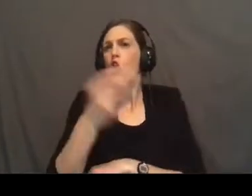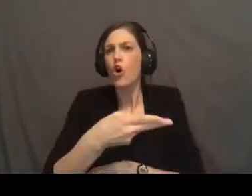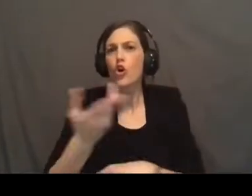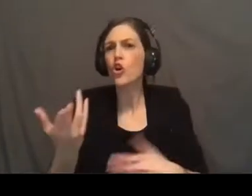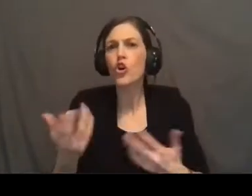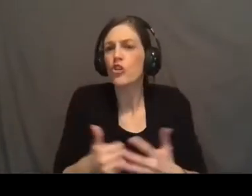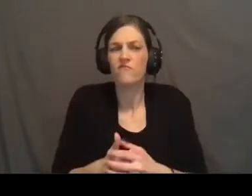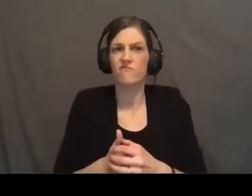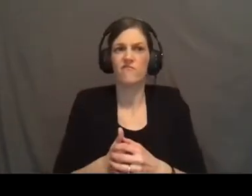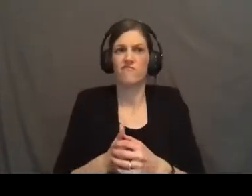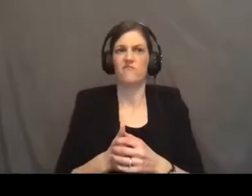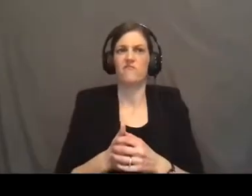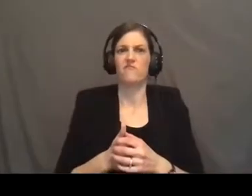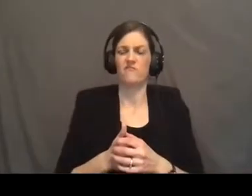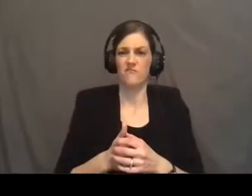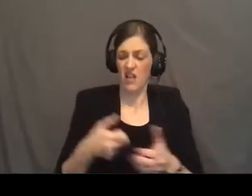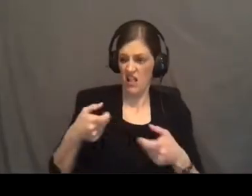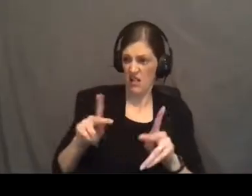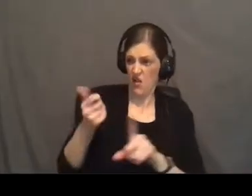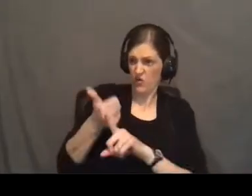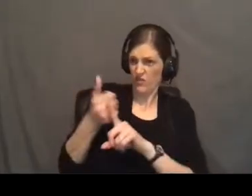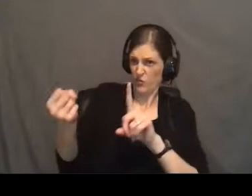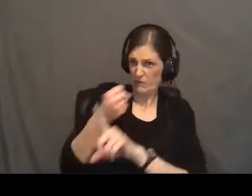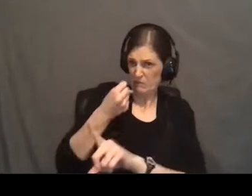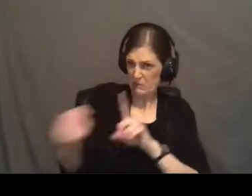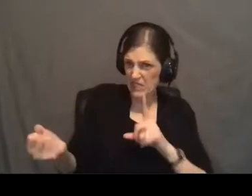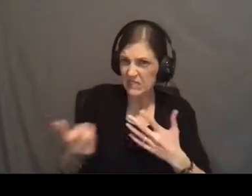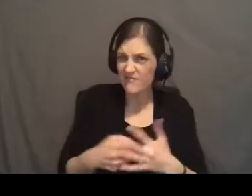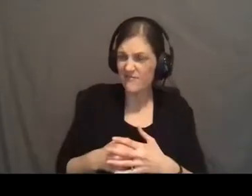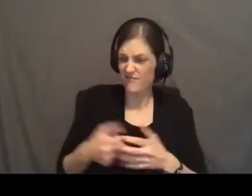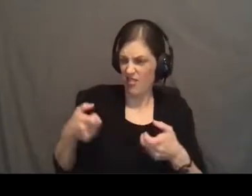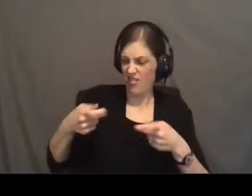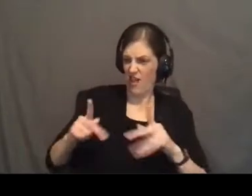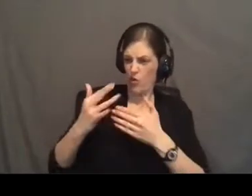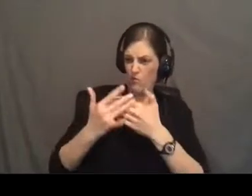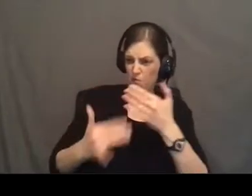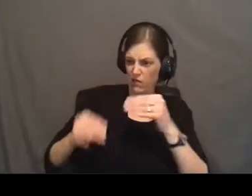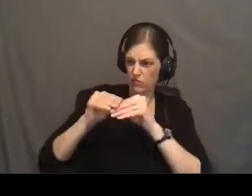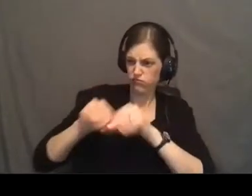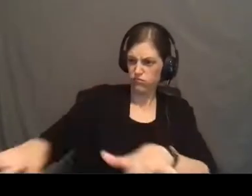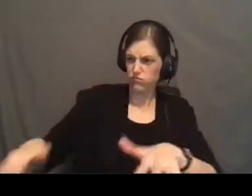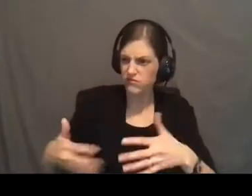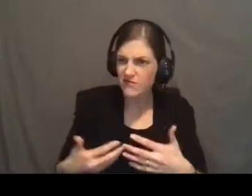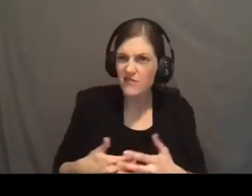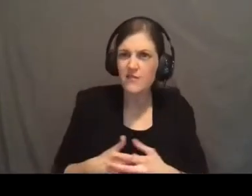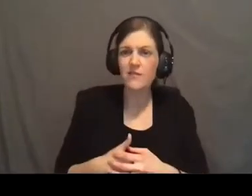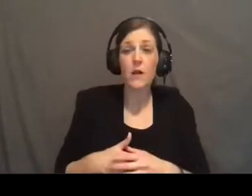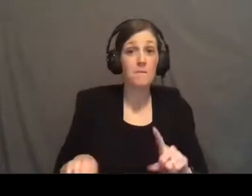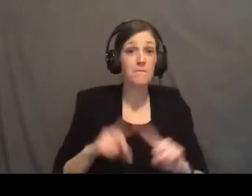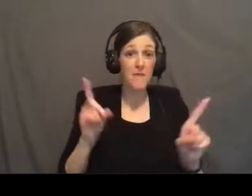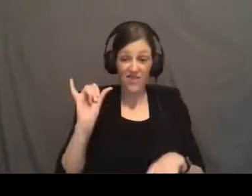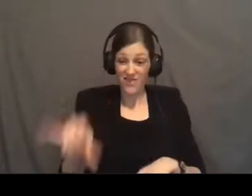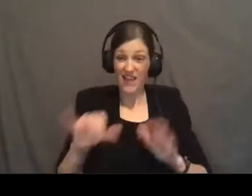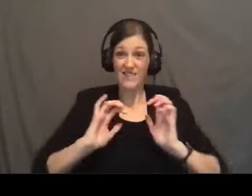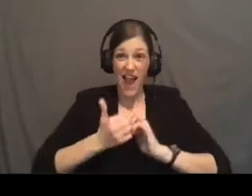That you would allow yourself to be beaten. That you would allow your blood to be spilt. But this is